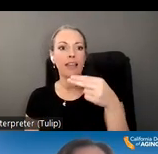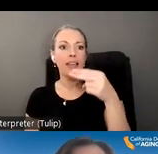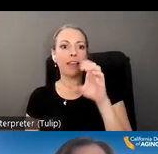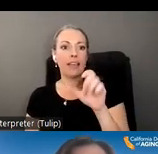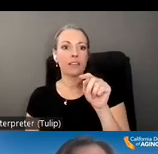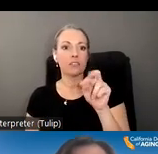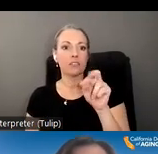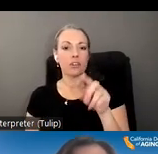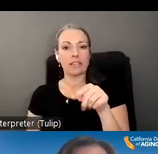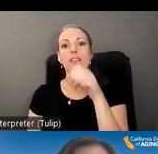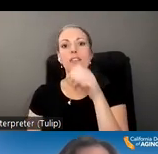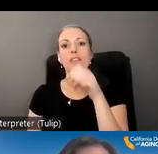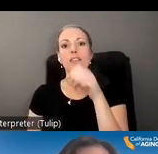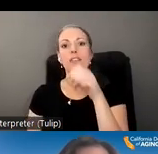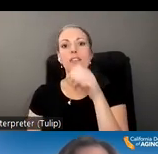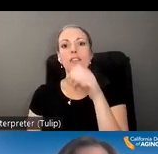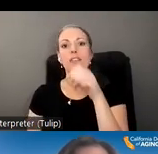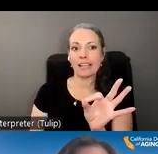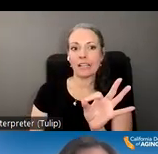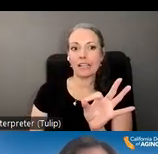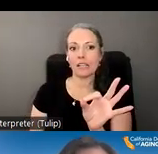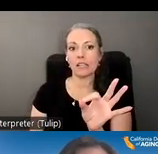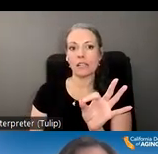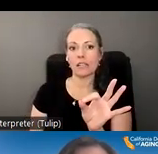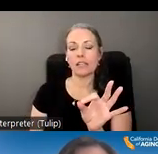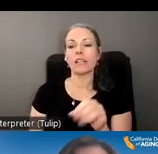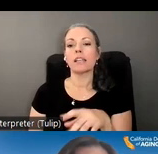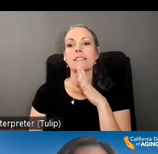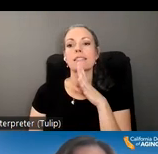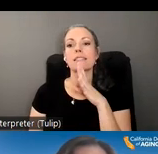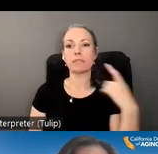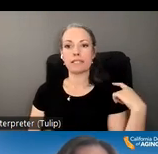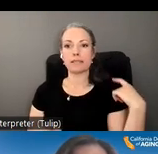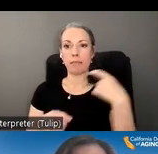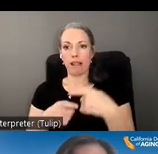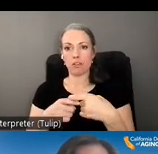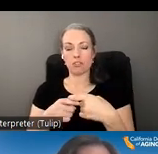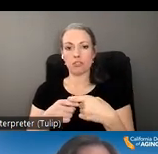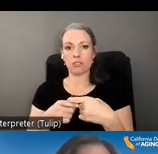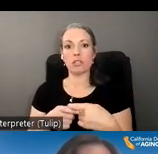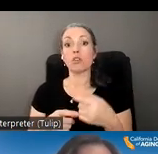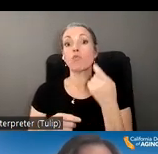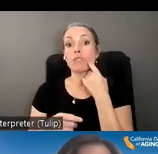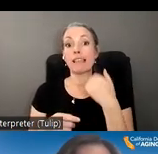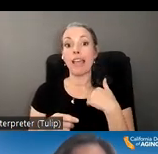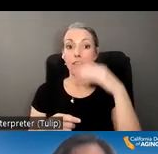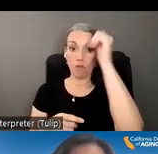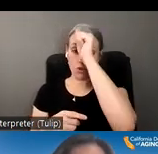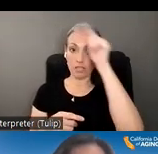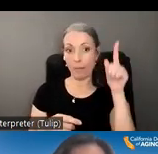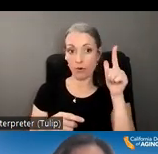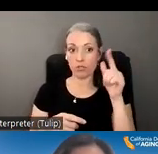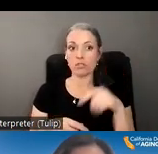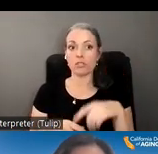a 79 year old man, monolingual speaker, speaks Spanish, newly diagnosed with Alzheimer's disease, and